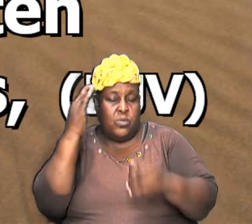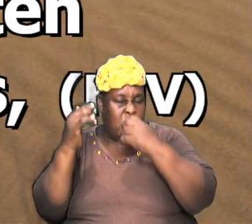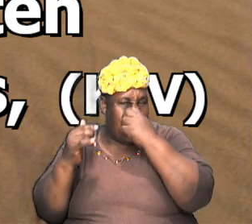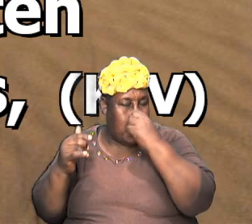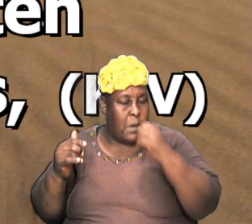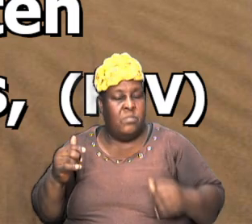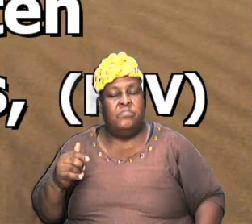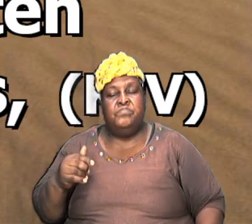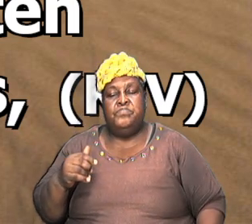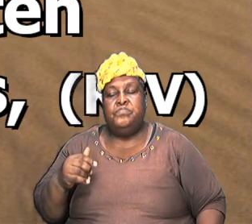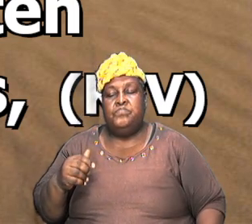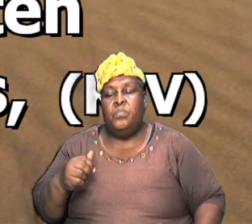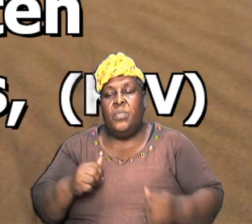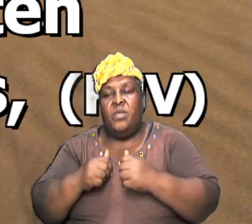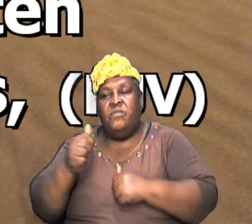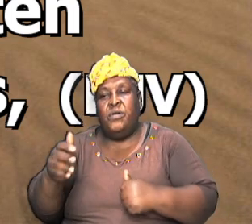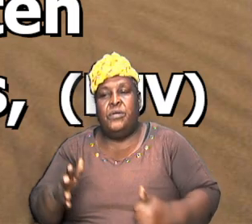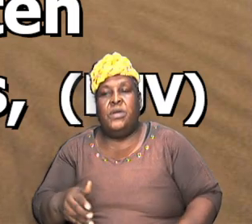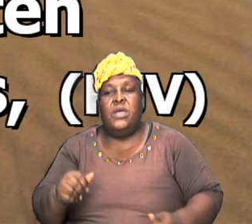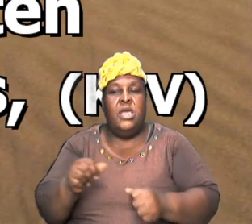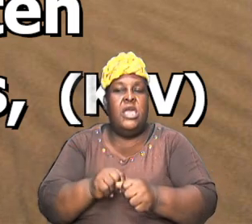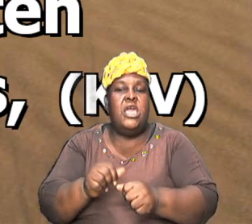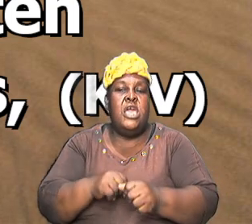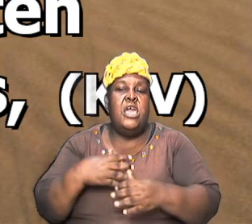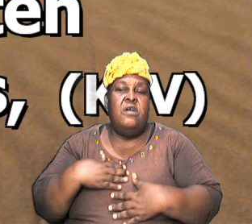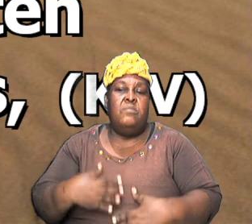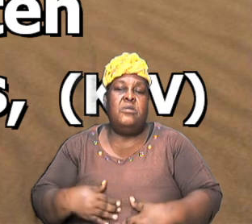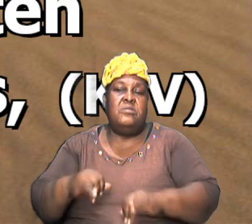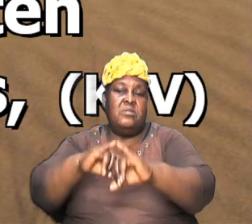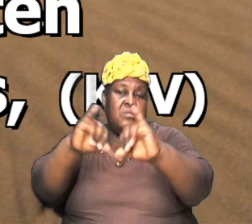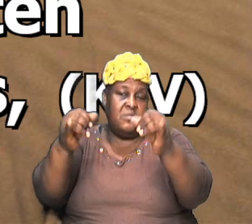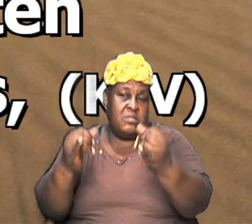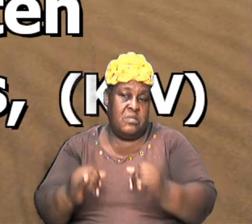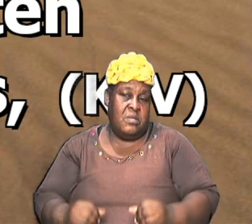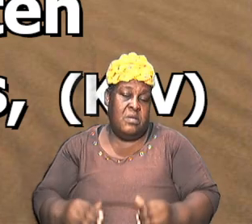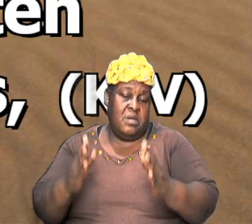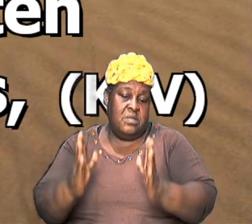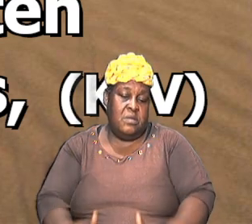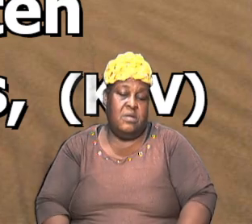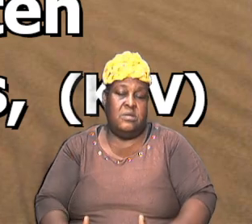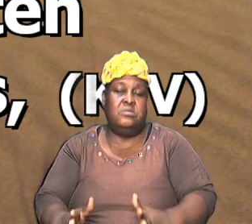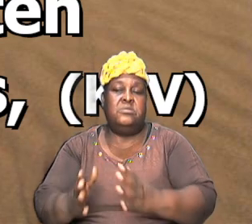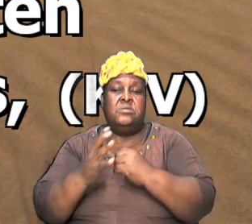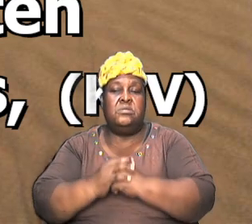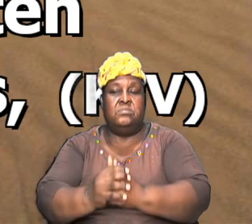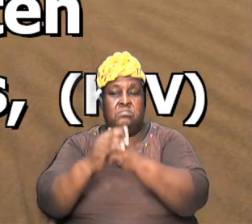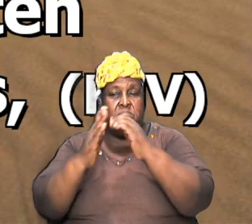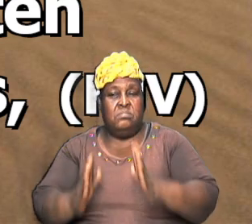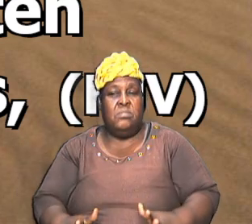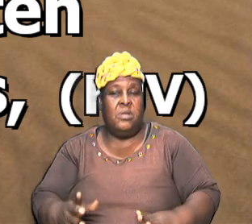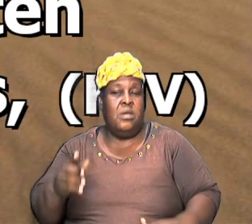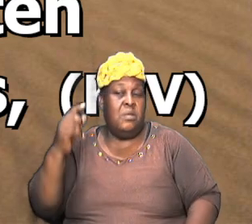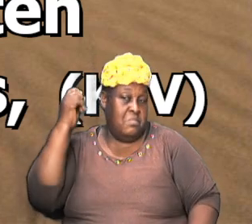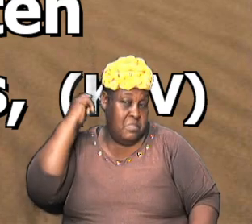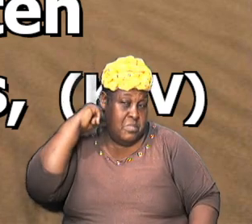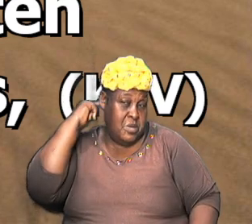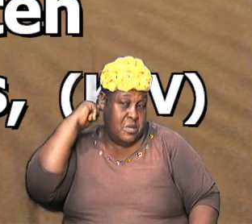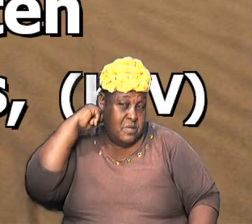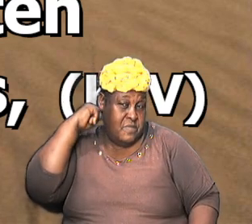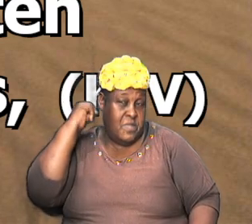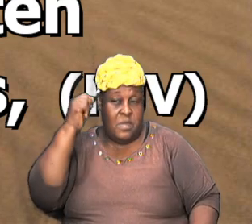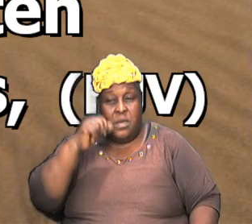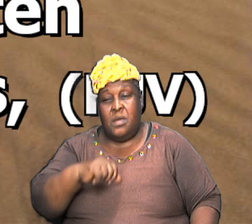as far as we are concerned everybody else are idolaters isn't that right because in the back of our minds we don't